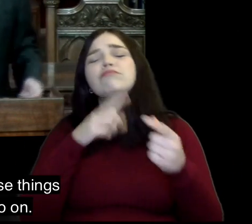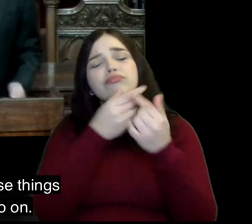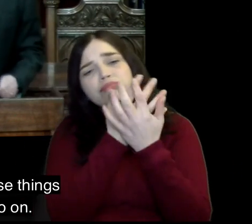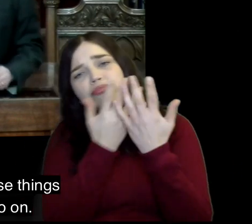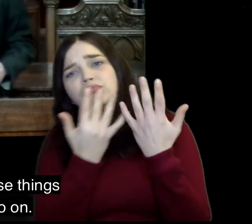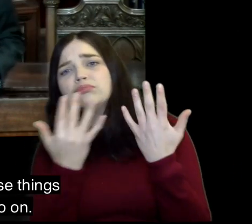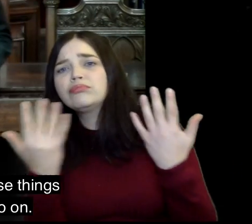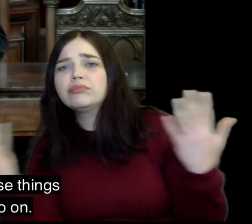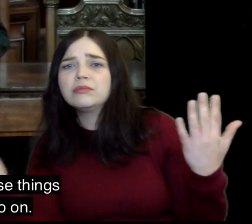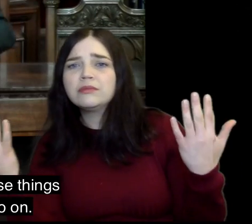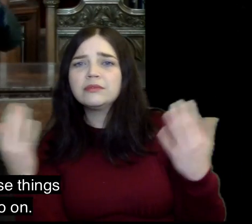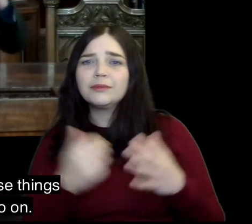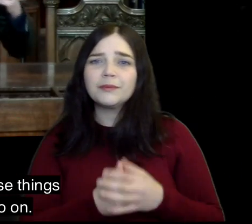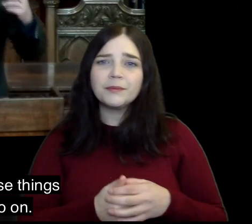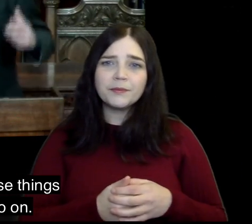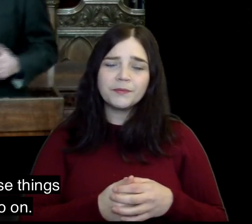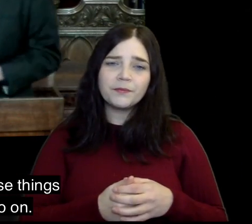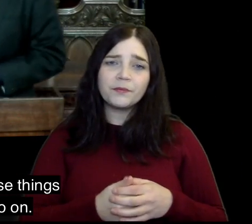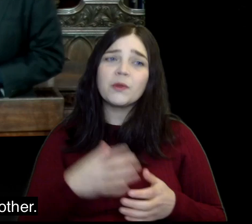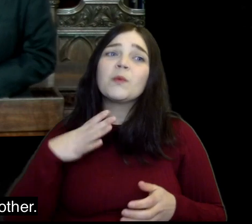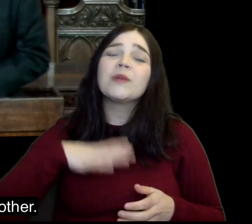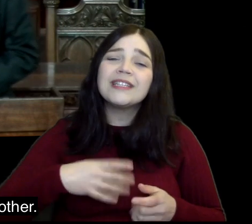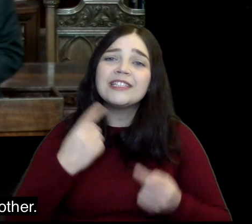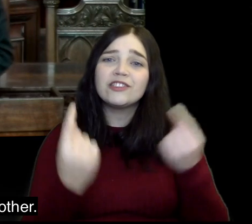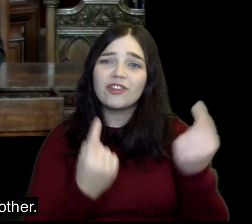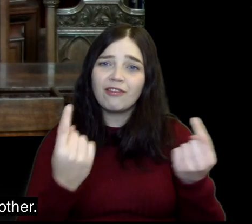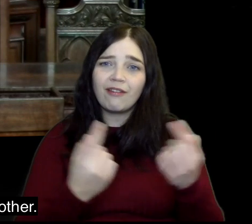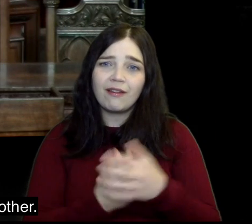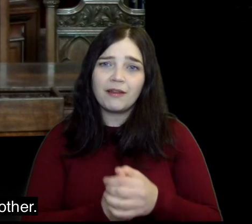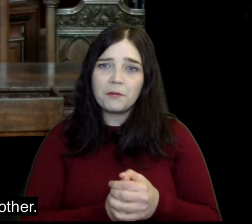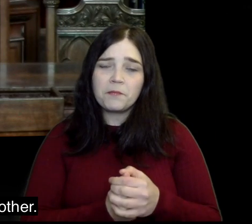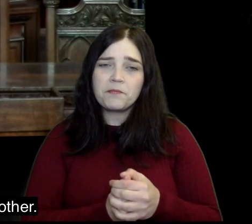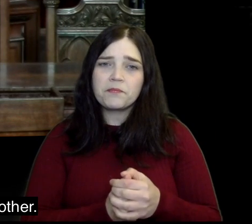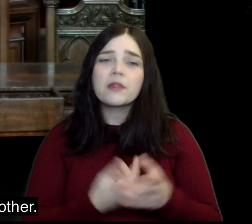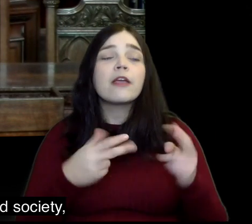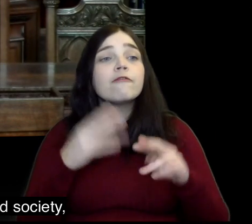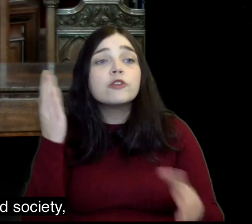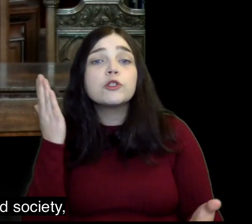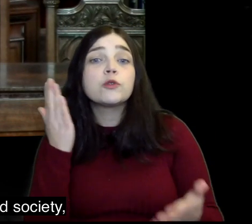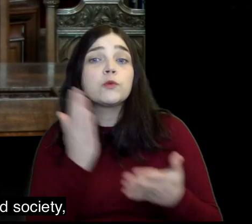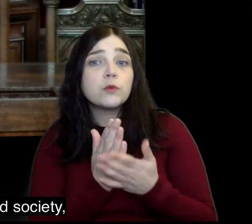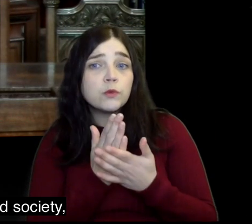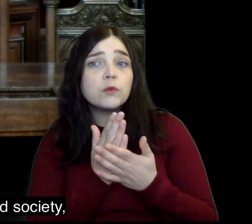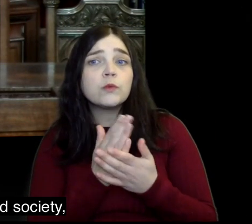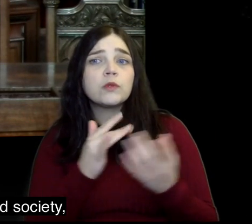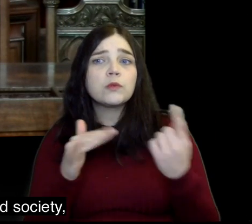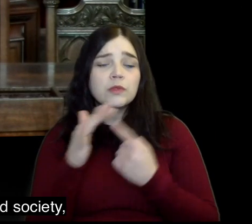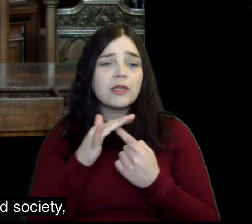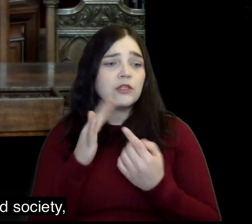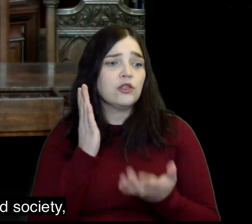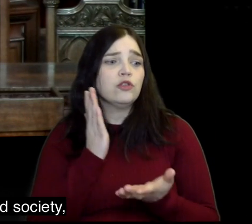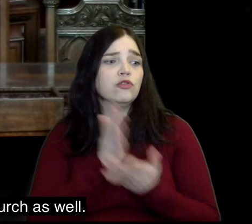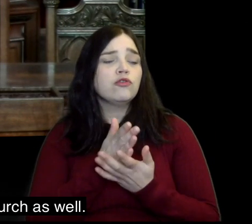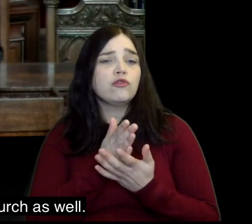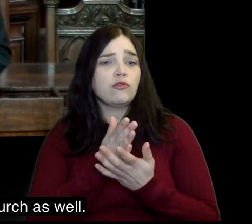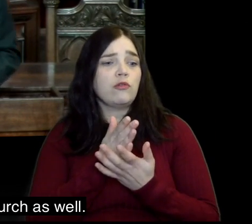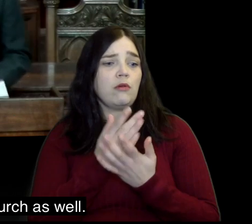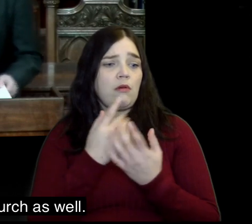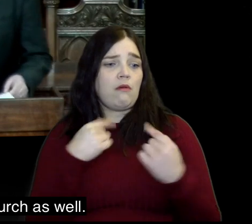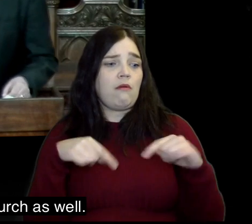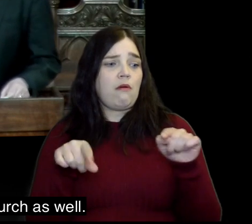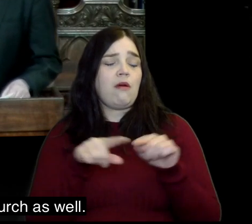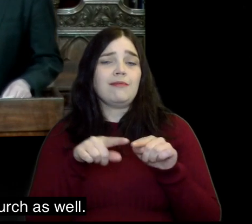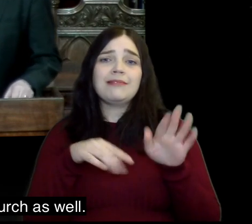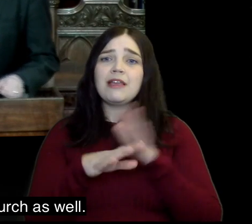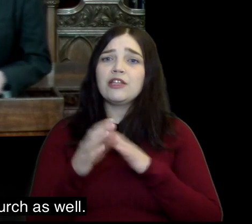scientists we need the doctors we need all of these things for our life to go on we need each other and if that's true in